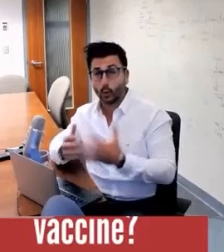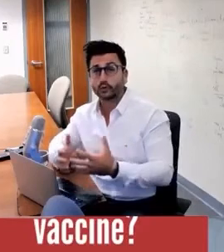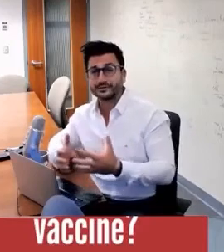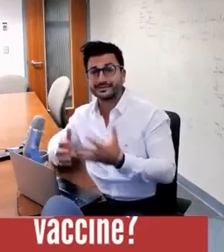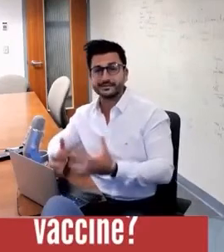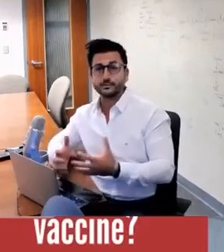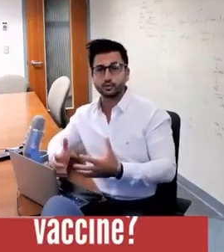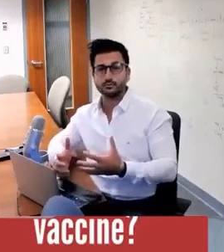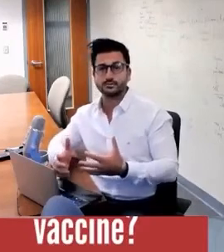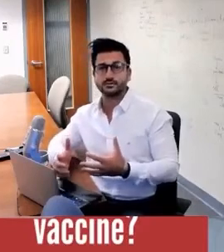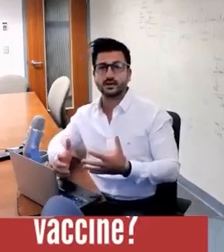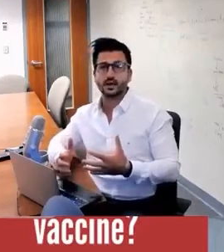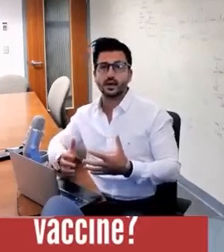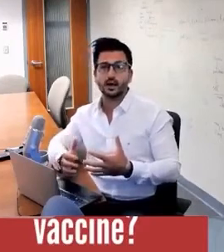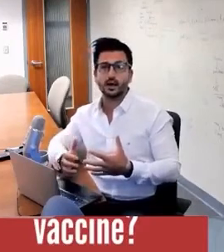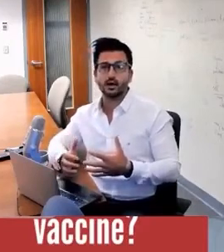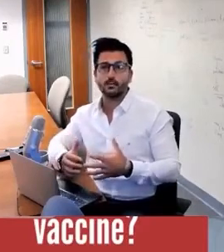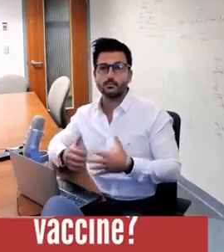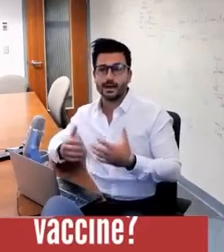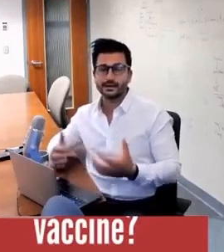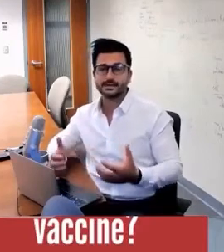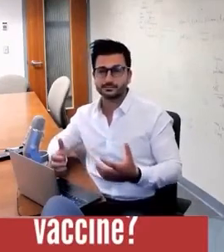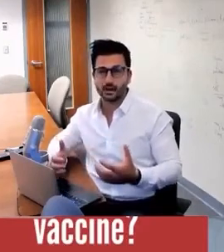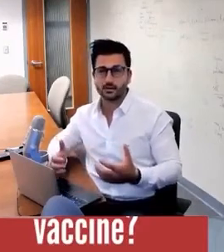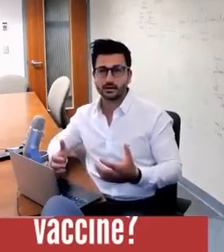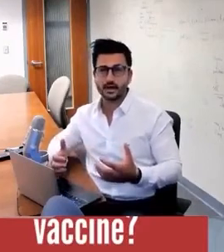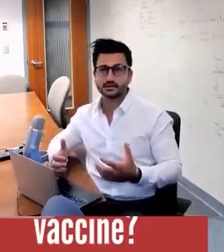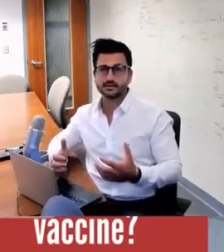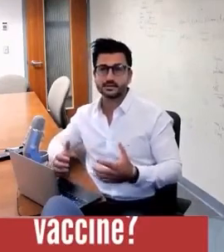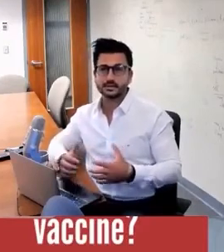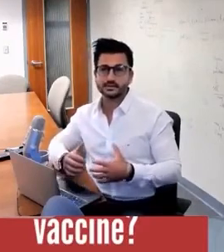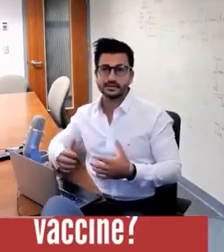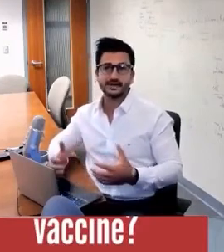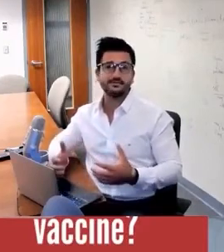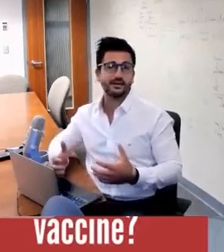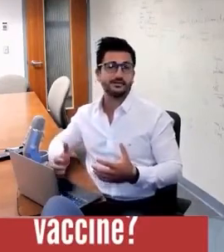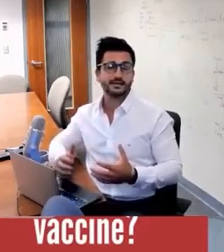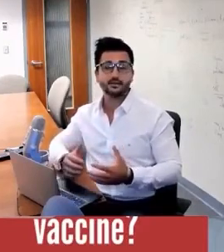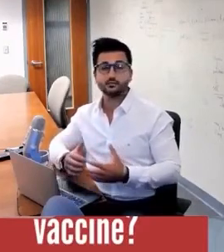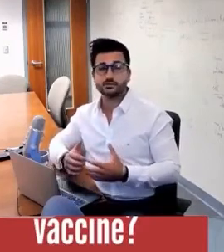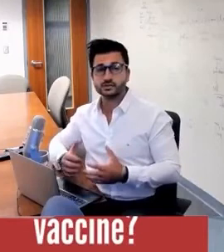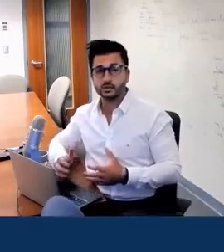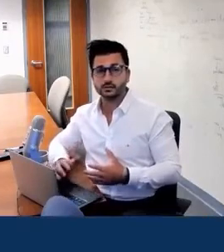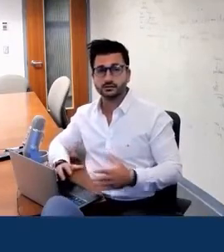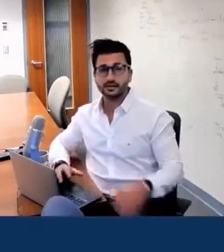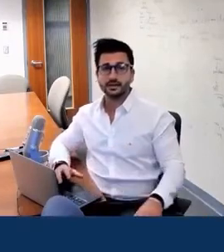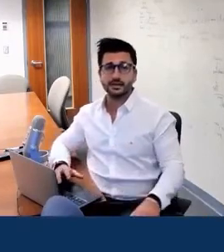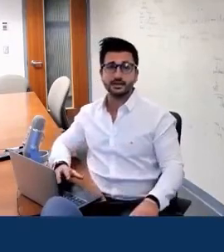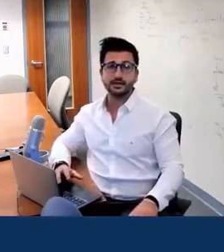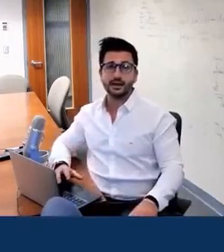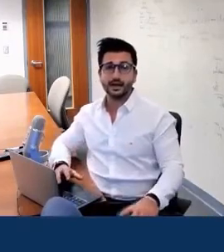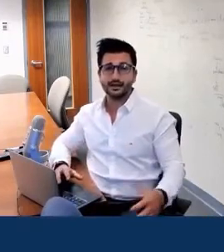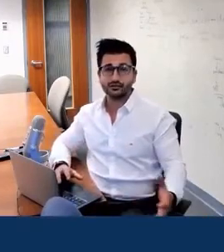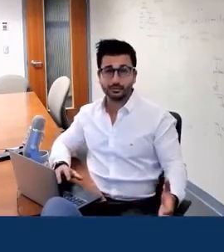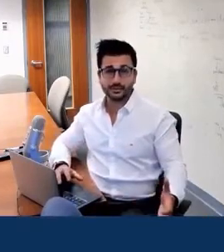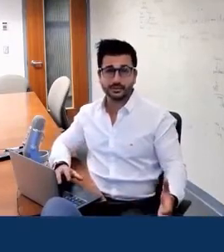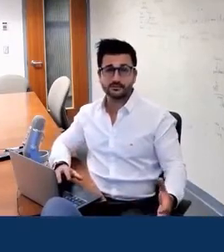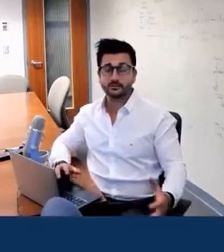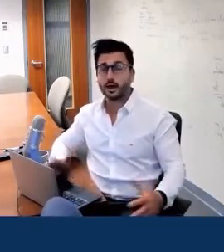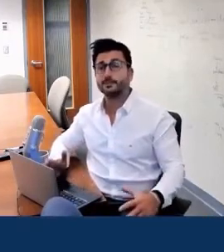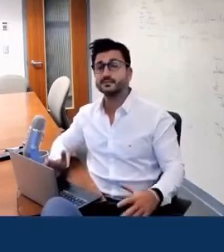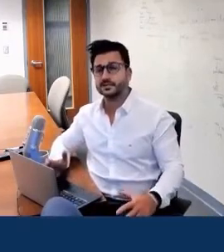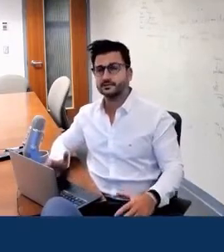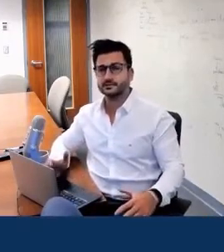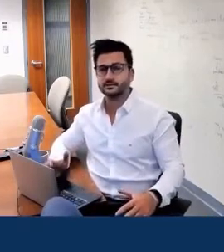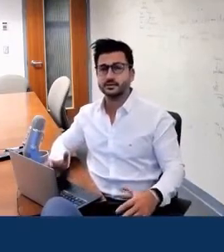reported symptoms are medically recognized side effects that could result in eligibility